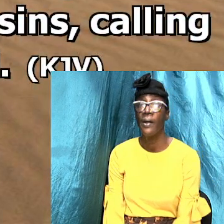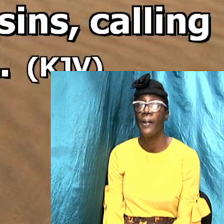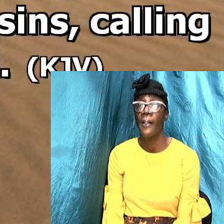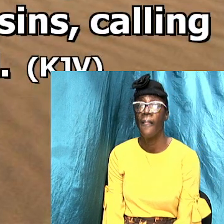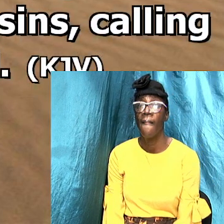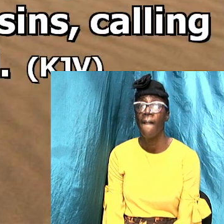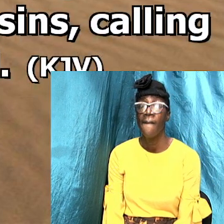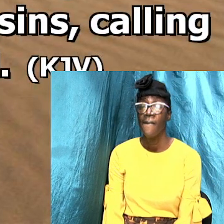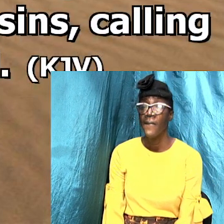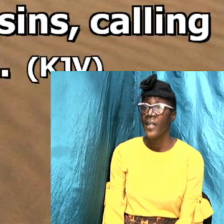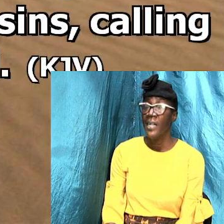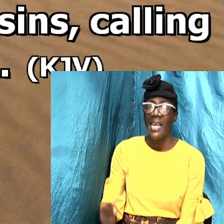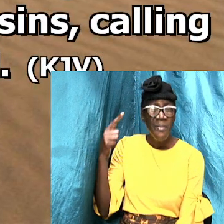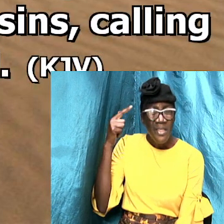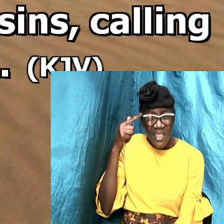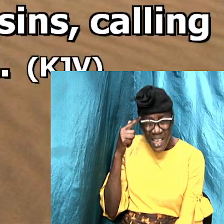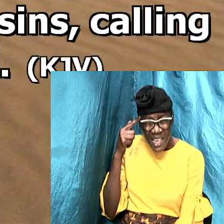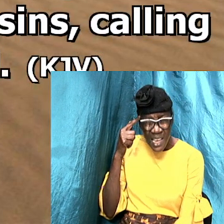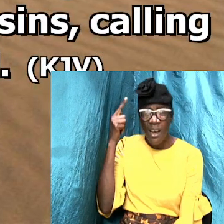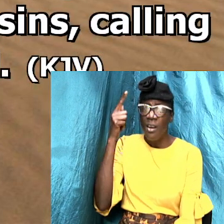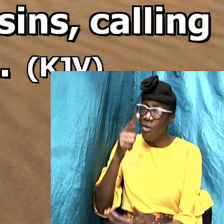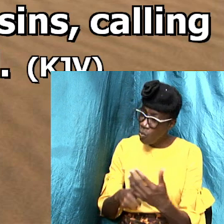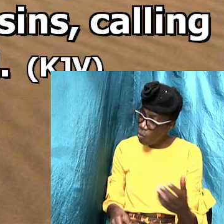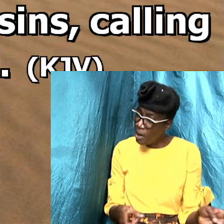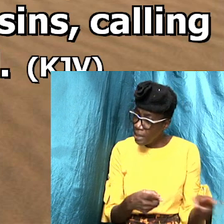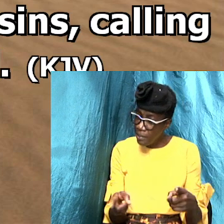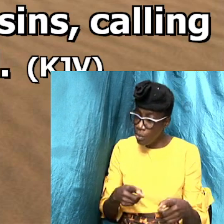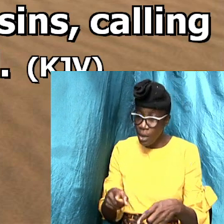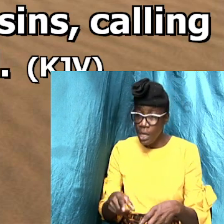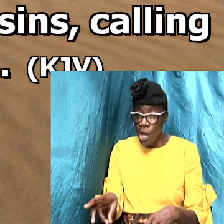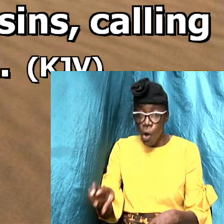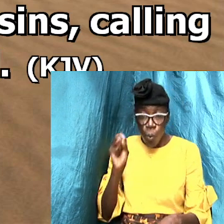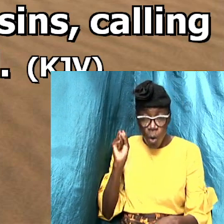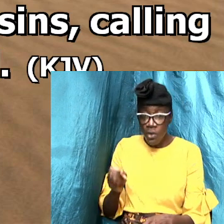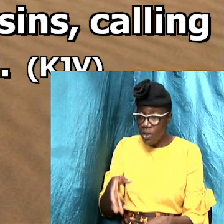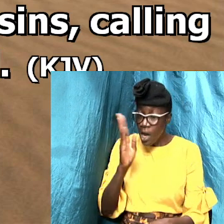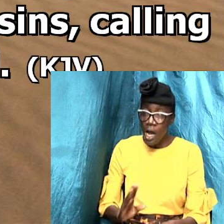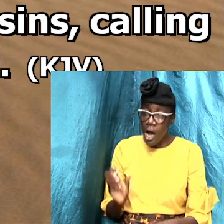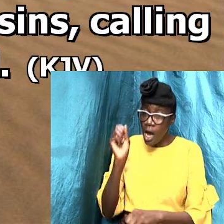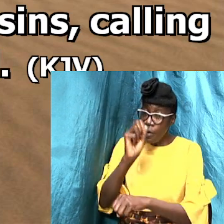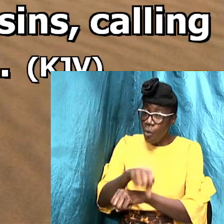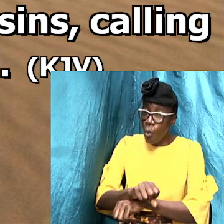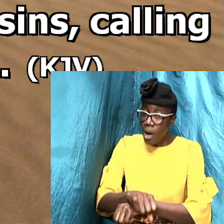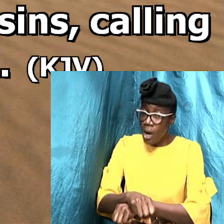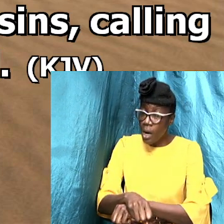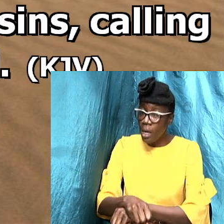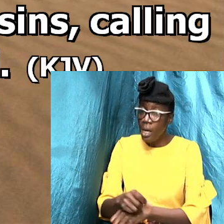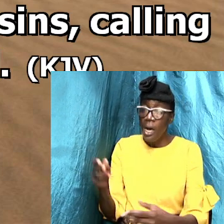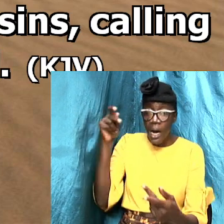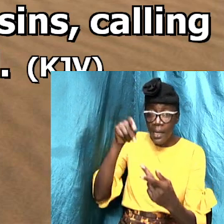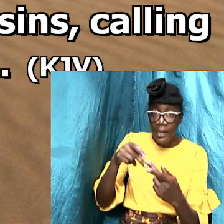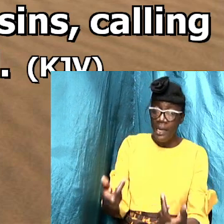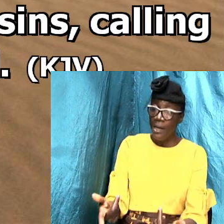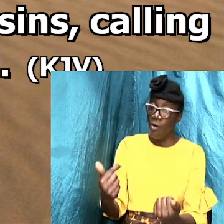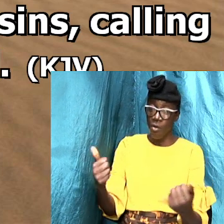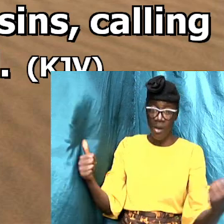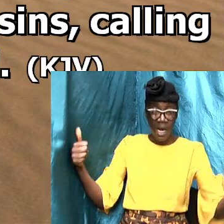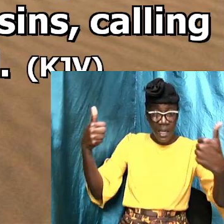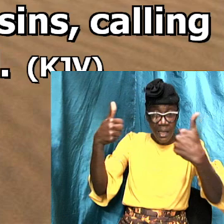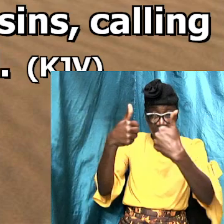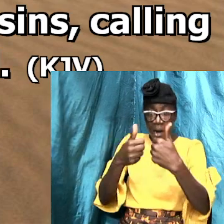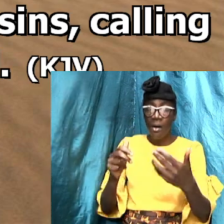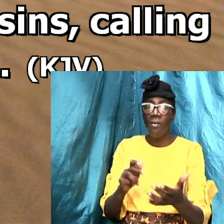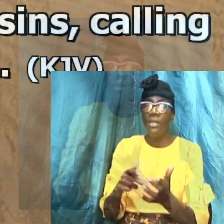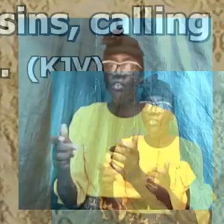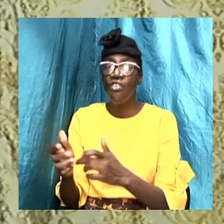he thought that what he was doing was the work of God until he came in contact with